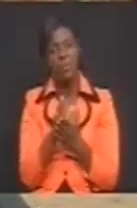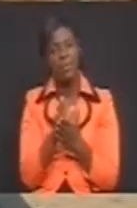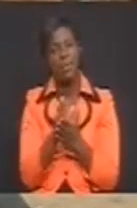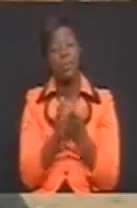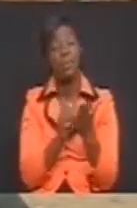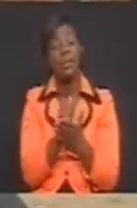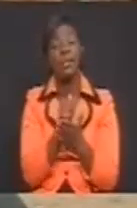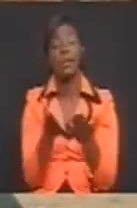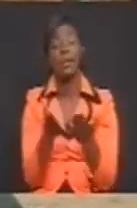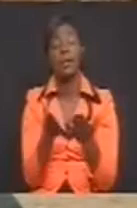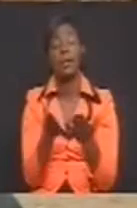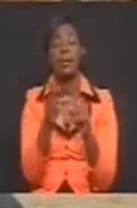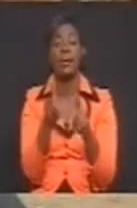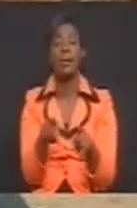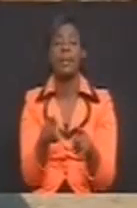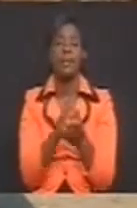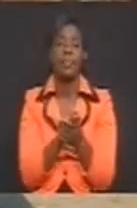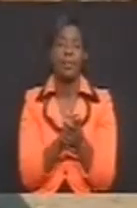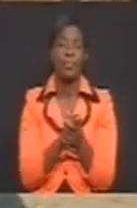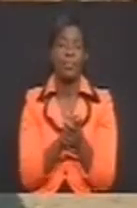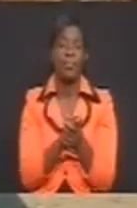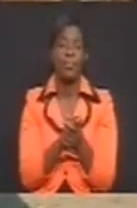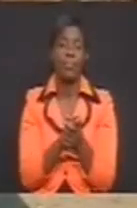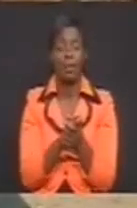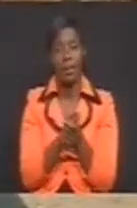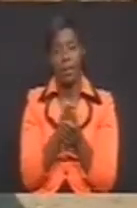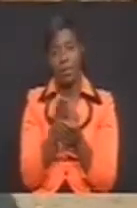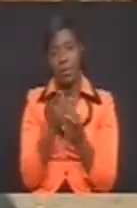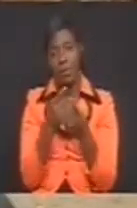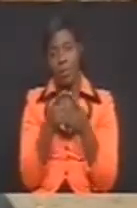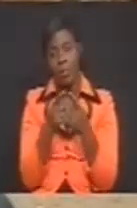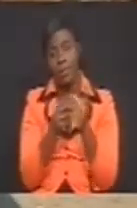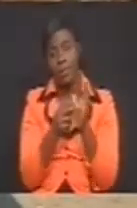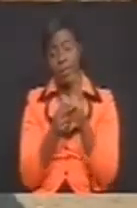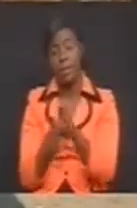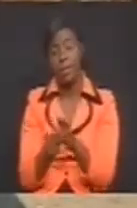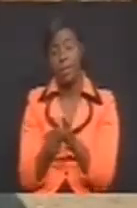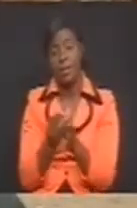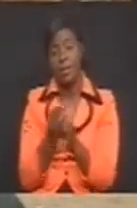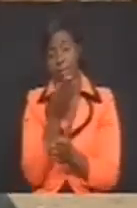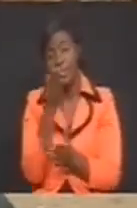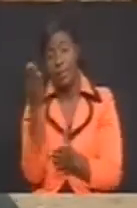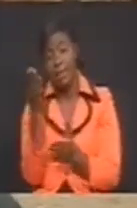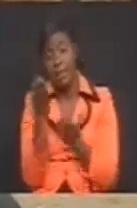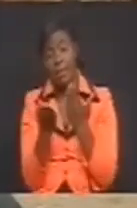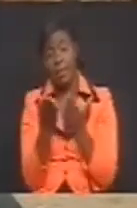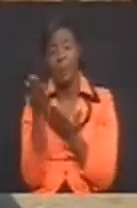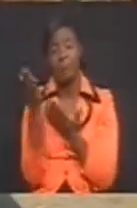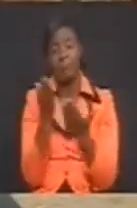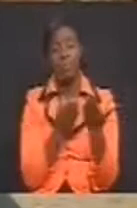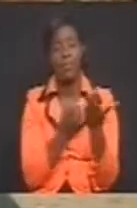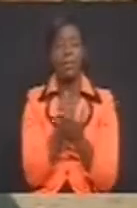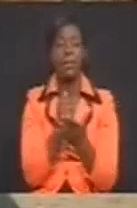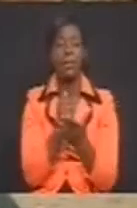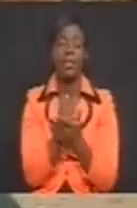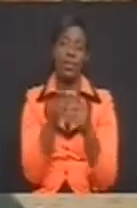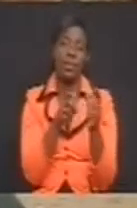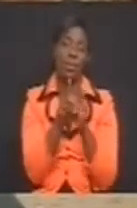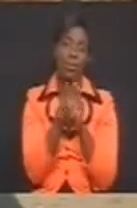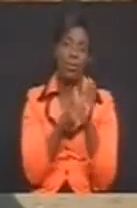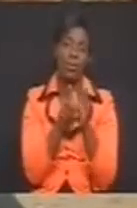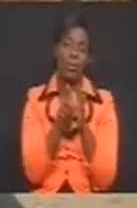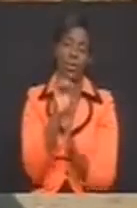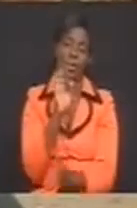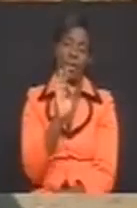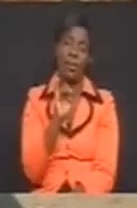Those who benefit from, for example, from the FISIP, they are also supported to benefit from this program. It's